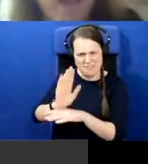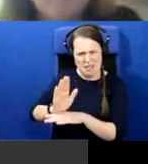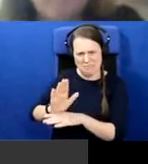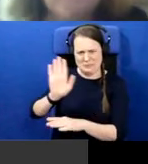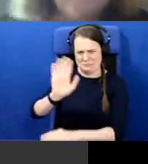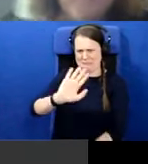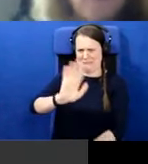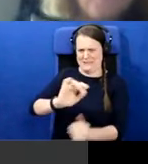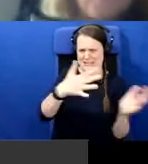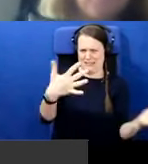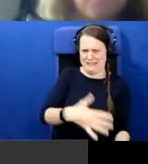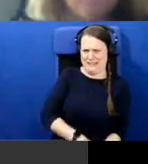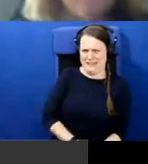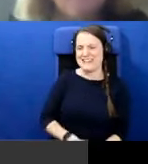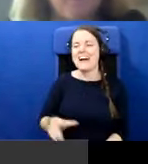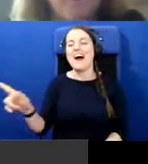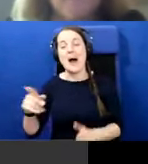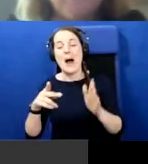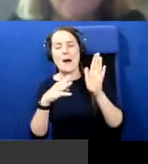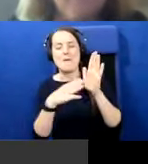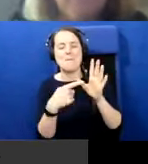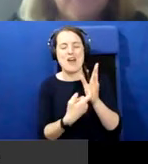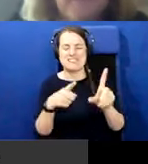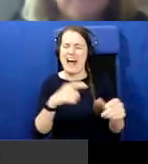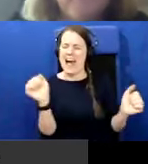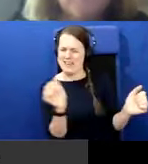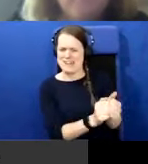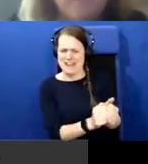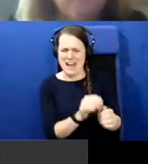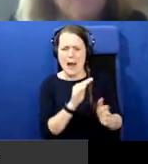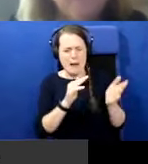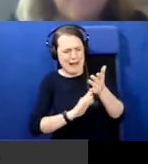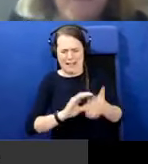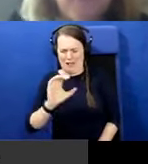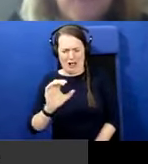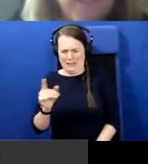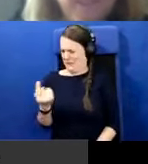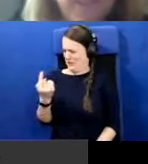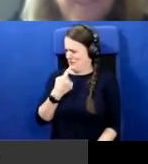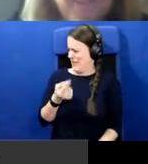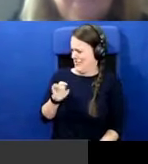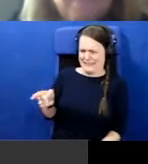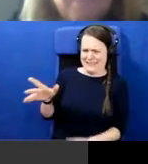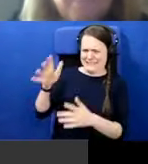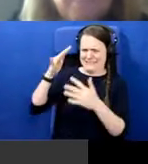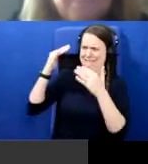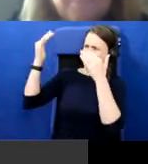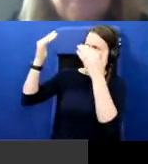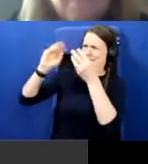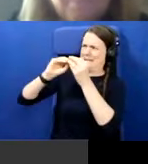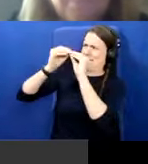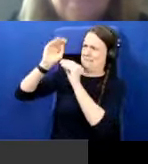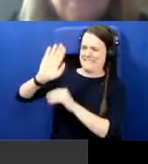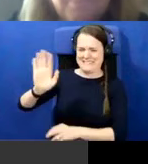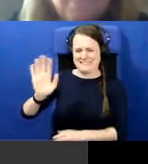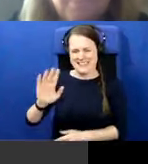I completely, I completely agree with Marie there. think that's somebody in fantasy land. The ones who were airbrushed